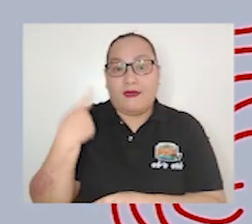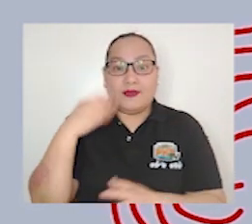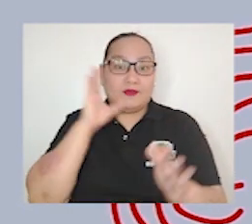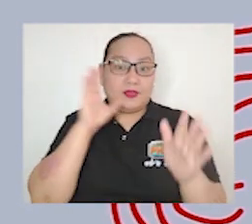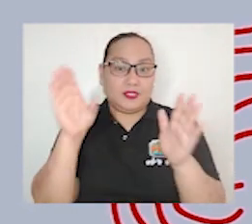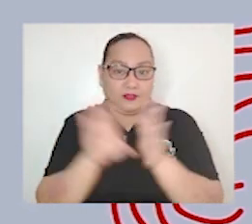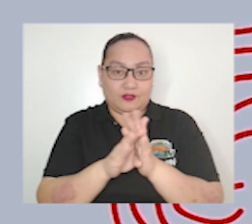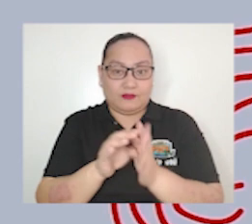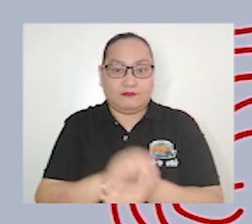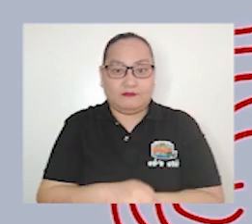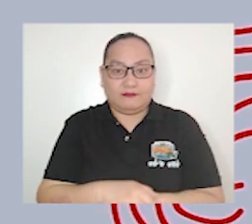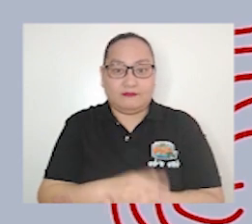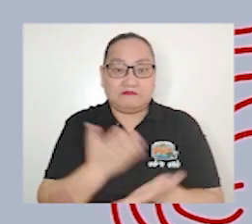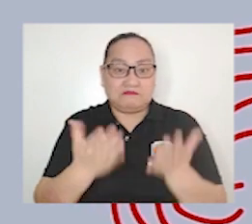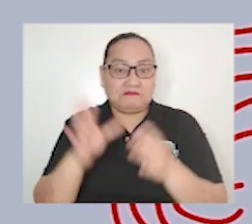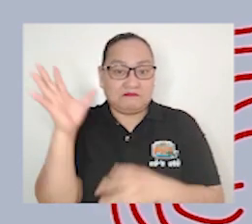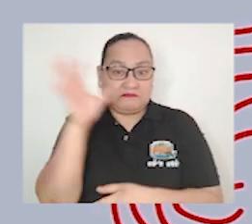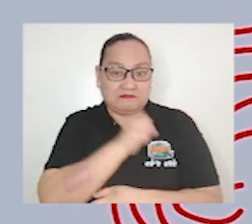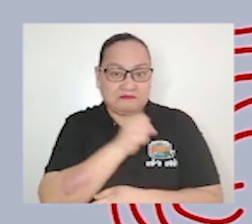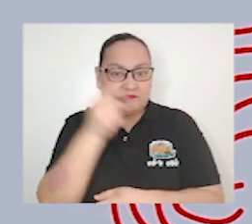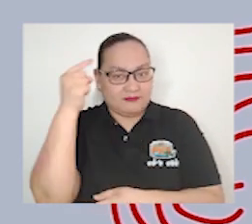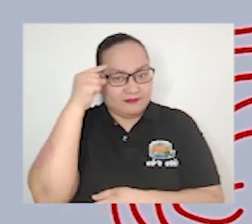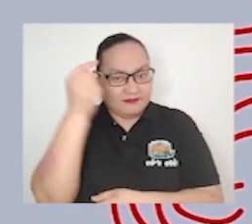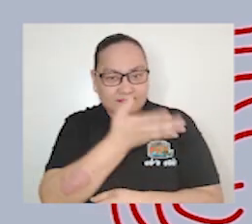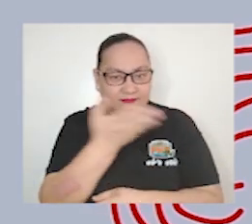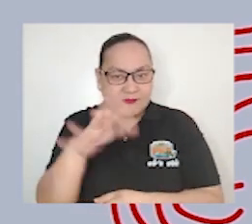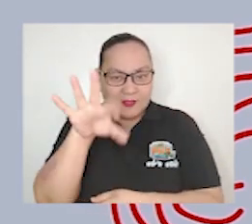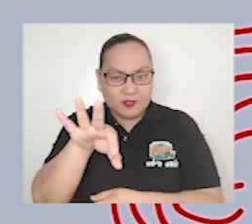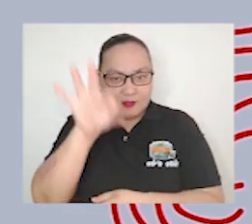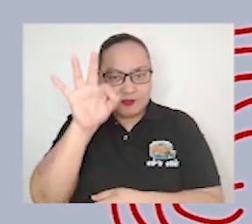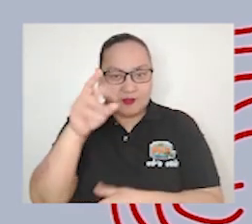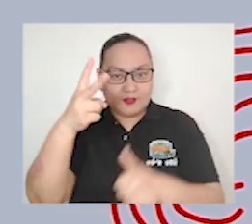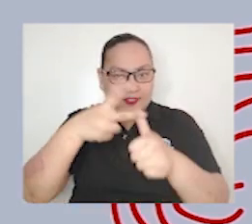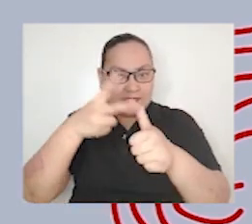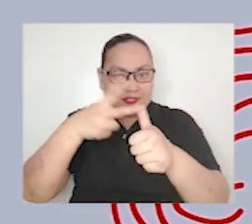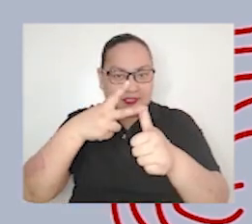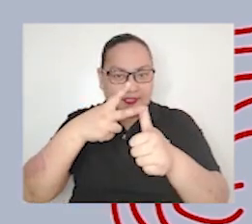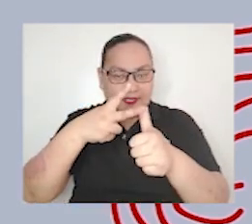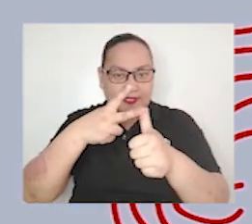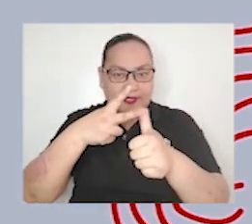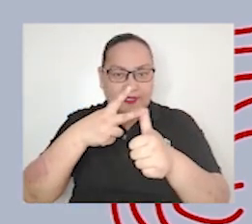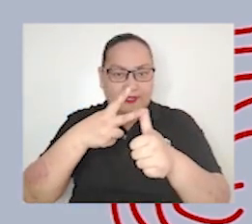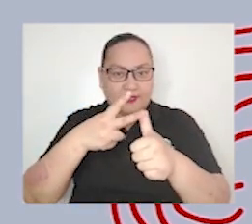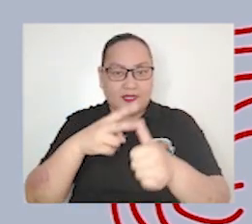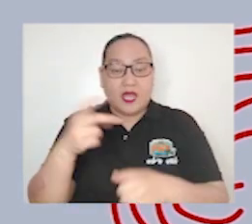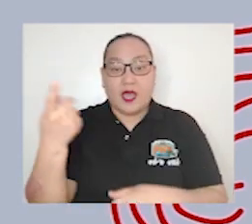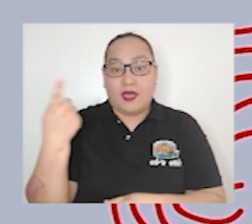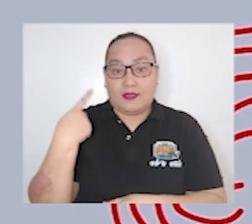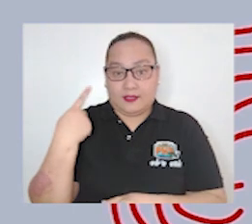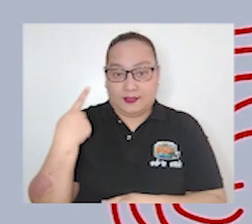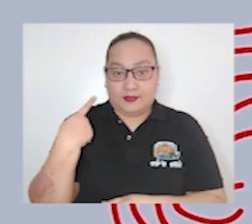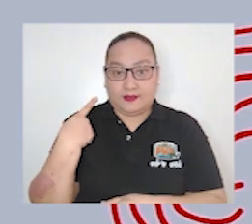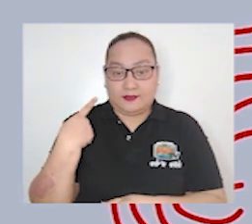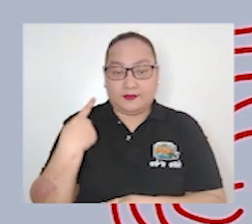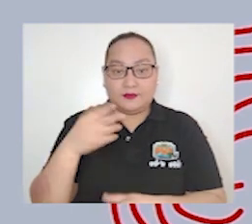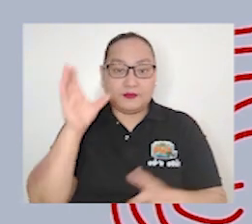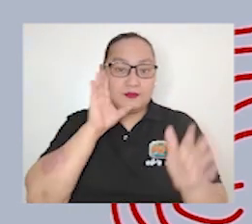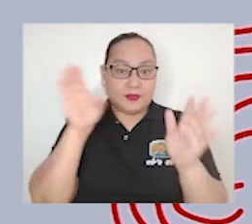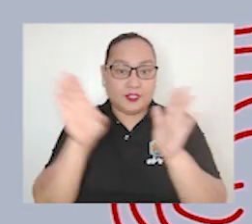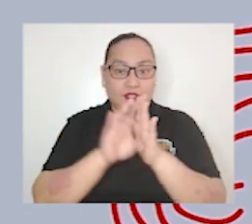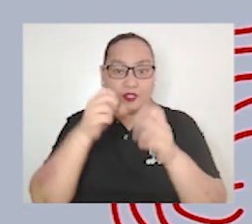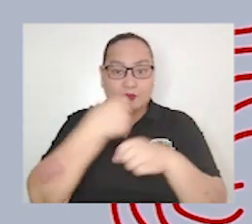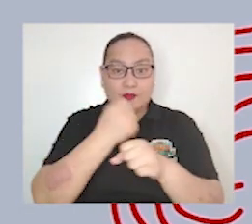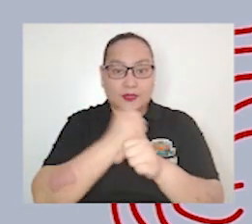Let me guess I think you've chosen the second one The presence of the picture